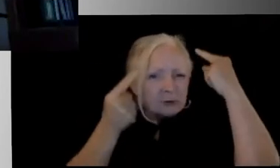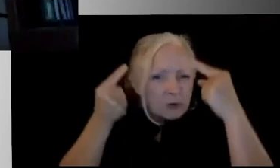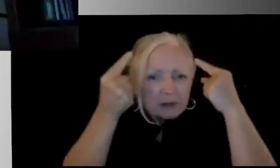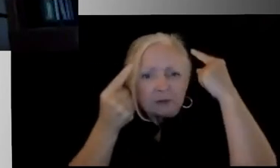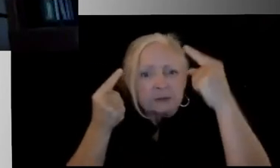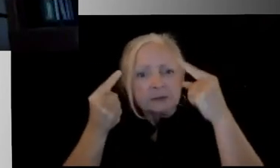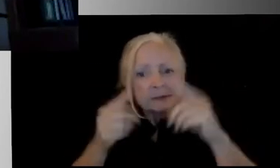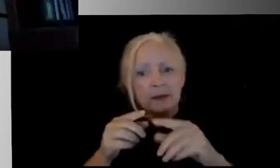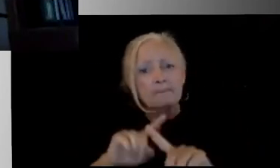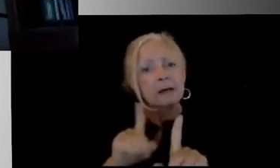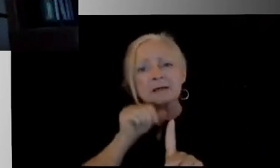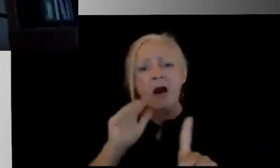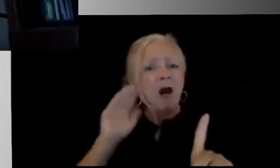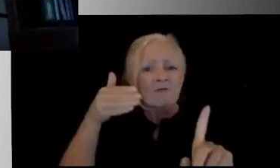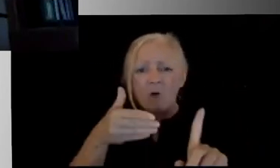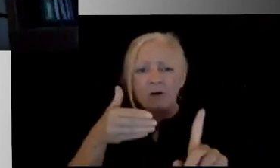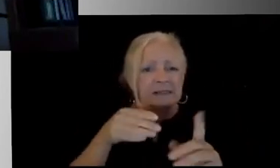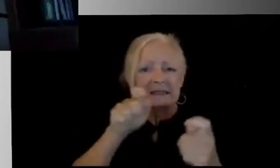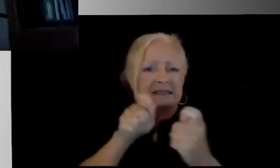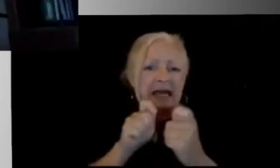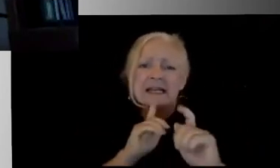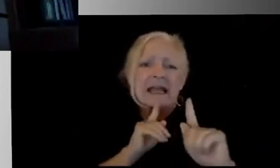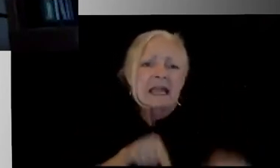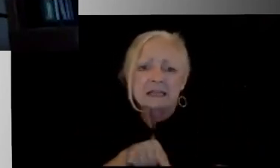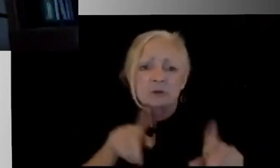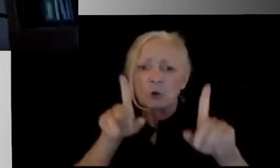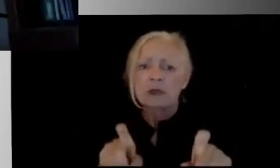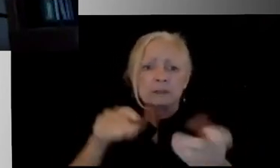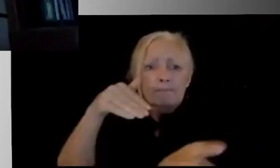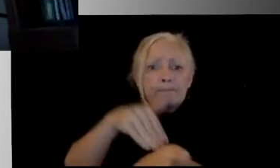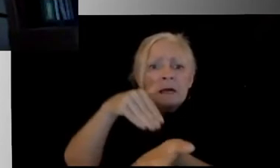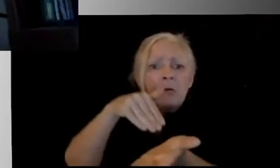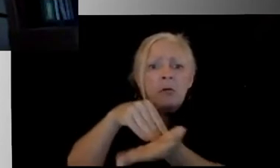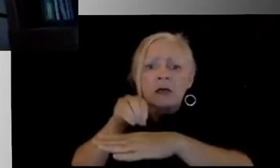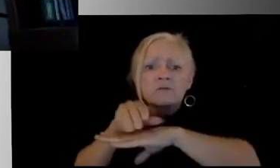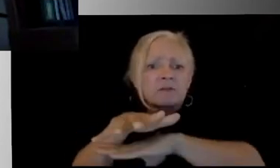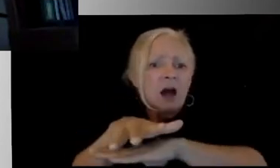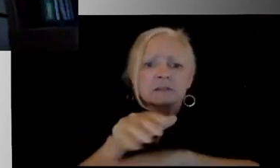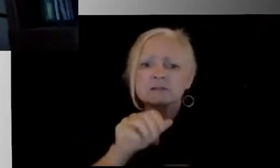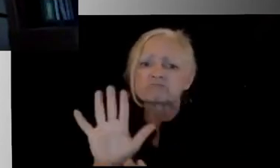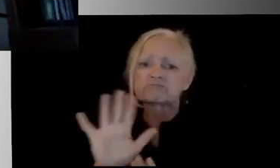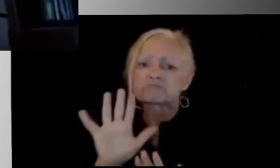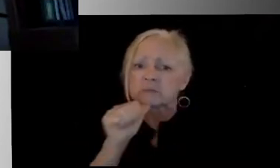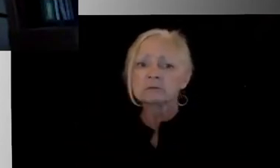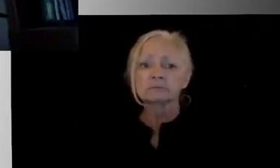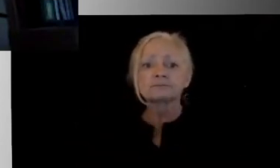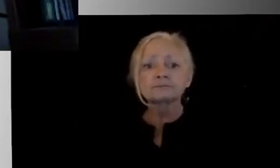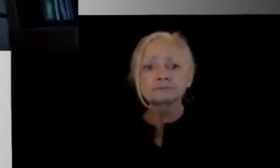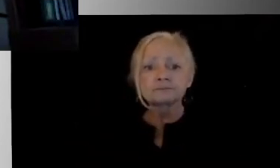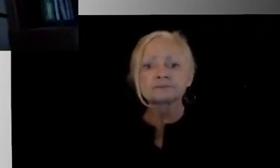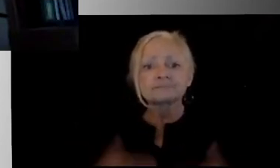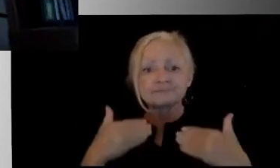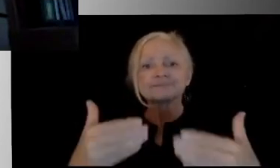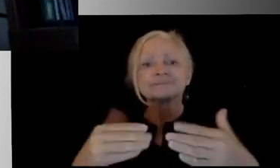schools, but we will not be directly answering any questions about medical advice or anything related to that. Okay, so let's get